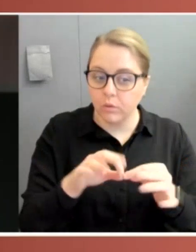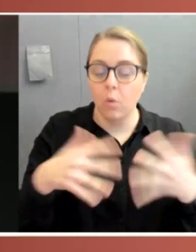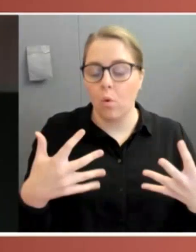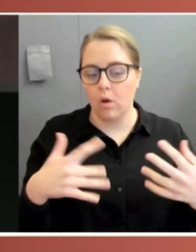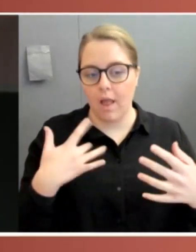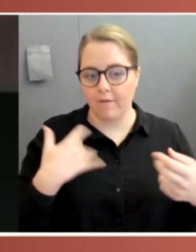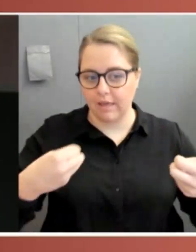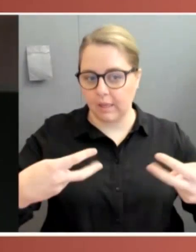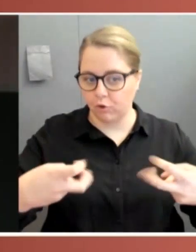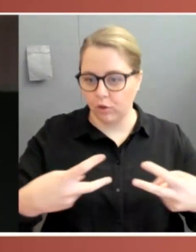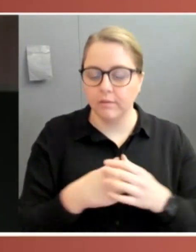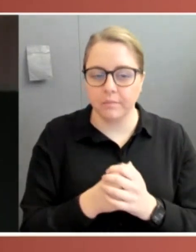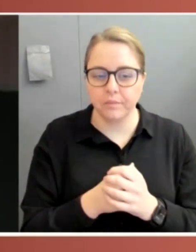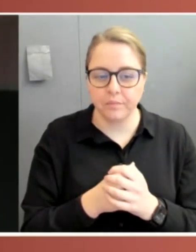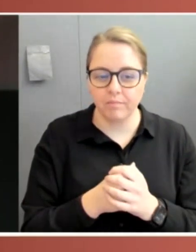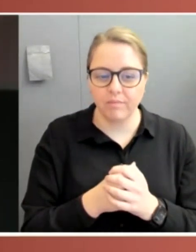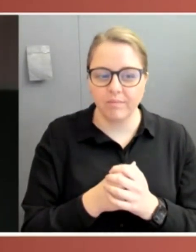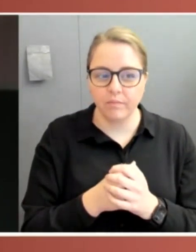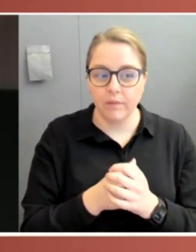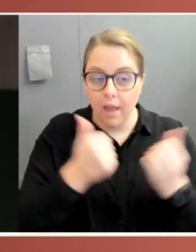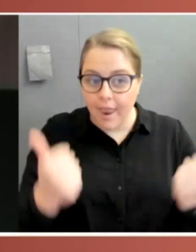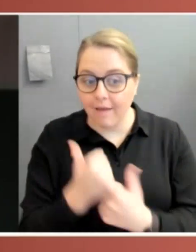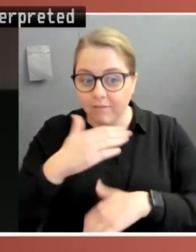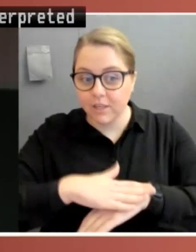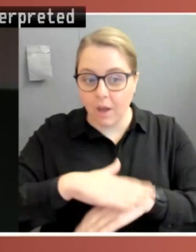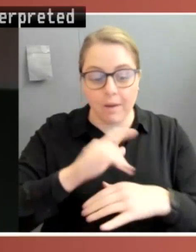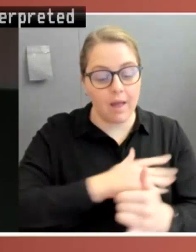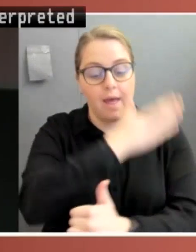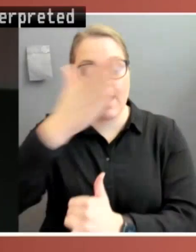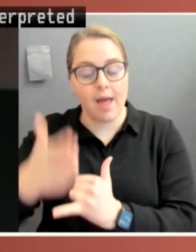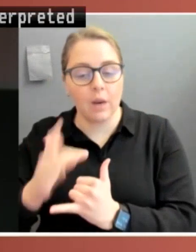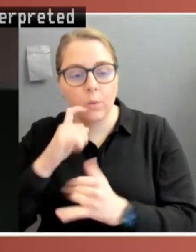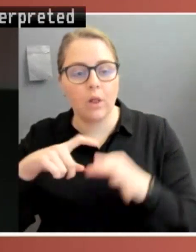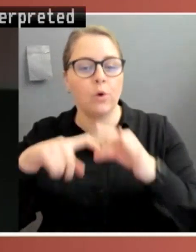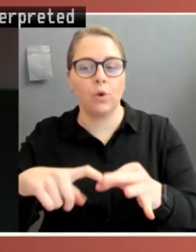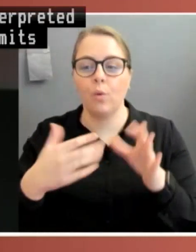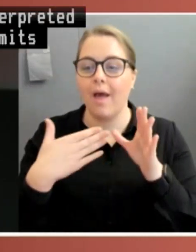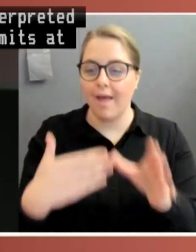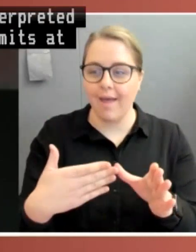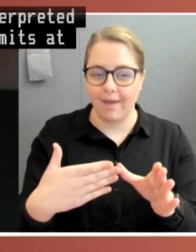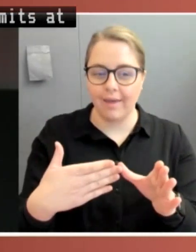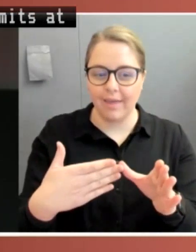If time permits at the end of a lecture we'll do a short Q&A session where you can ask questions of our presenters.